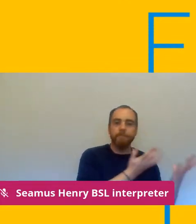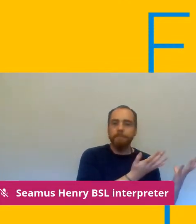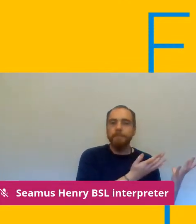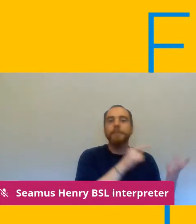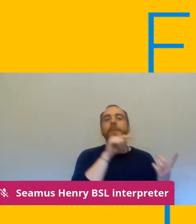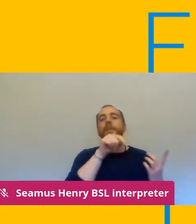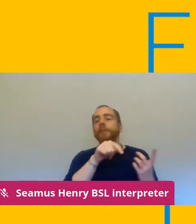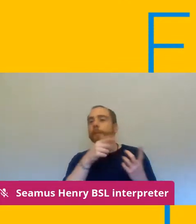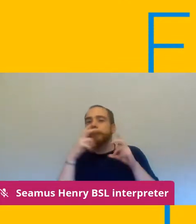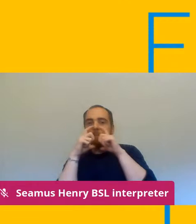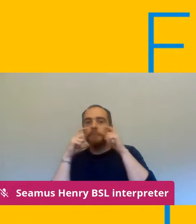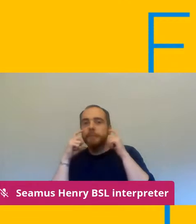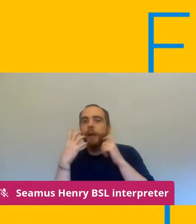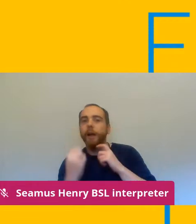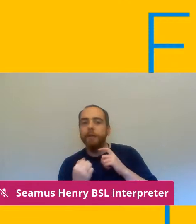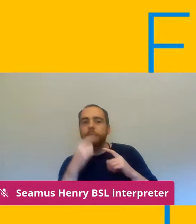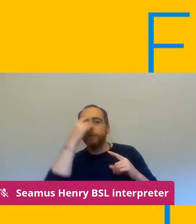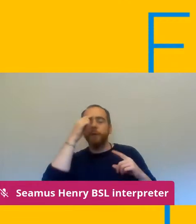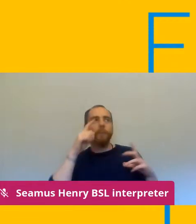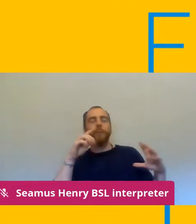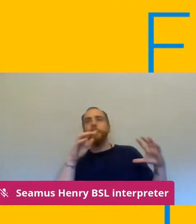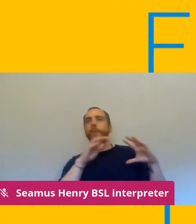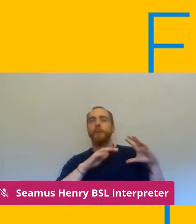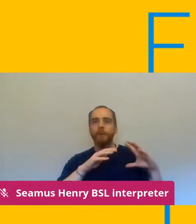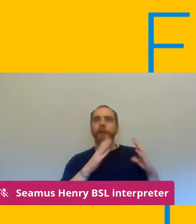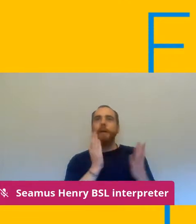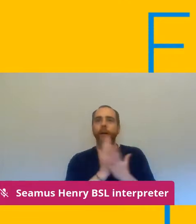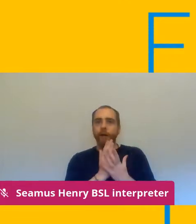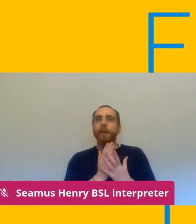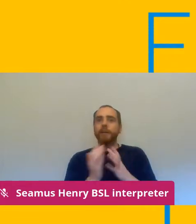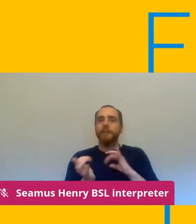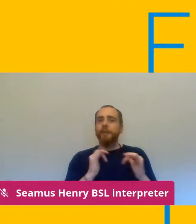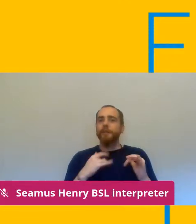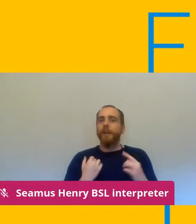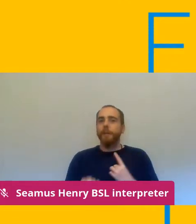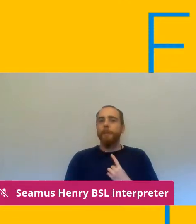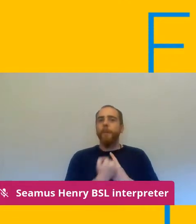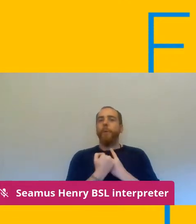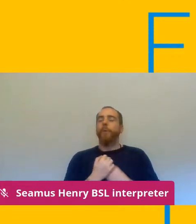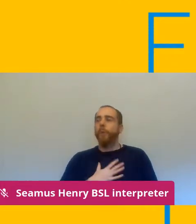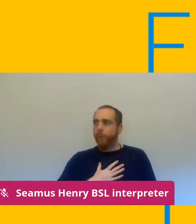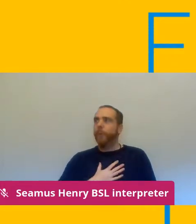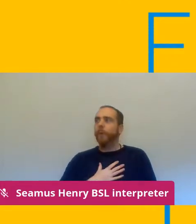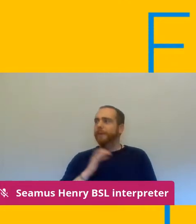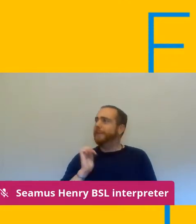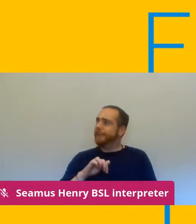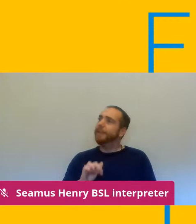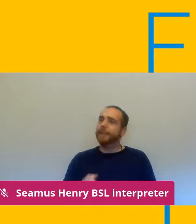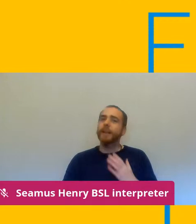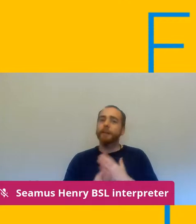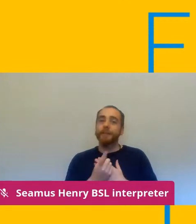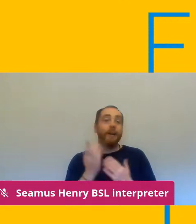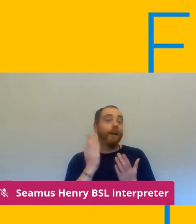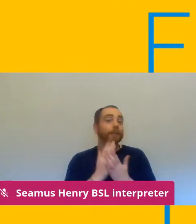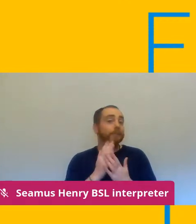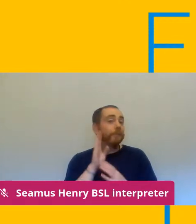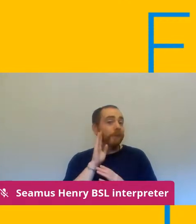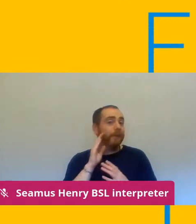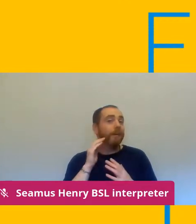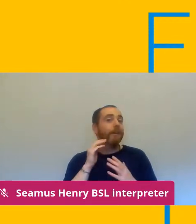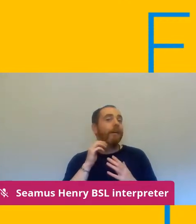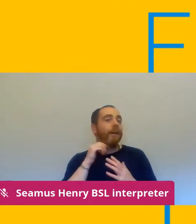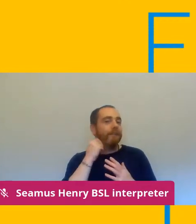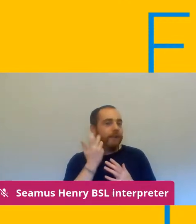yes this is really happening to us um we're waiting every day to hear if we're going into full lockdown